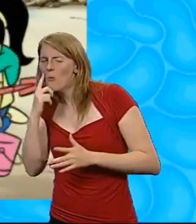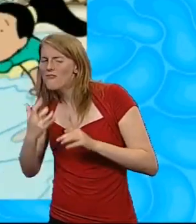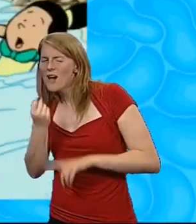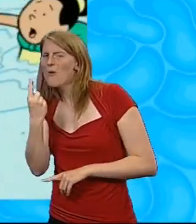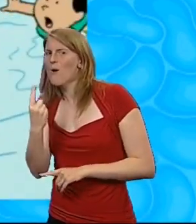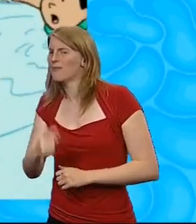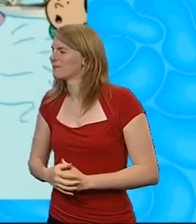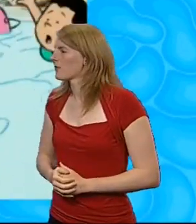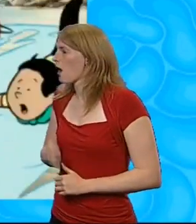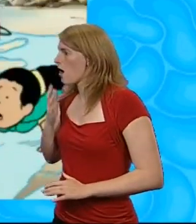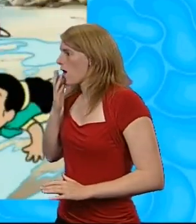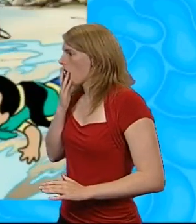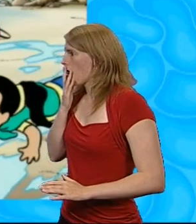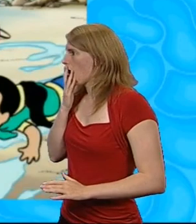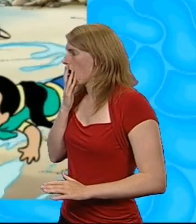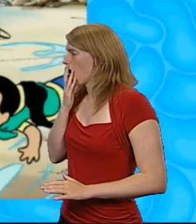Whoa!